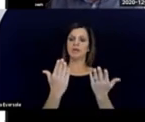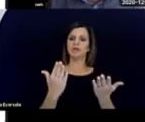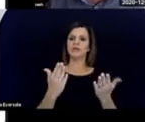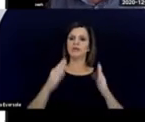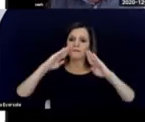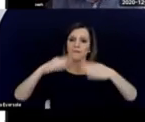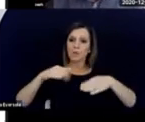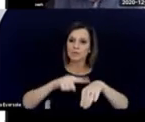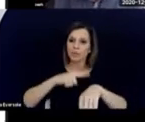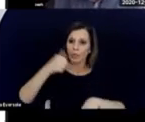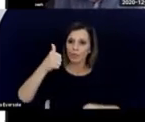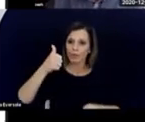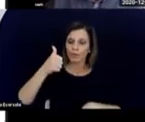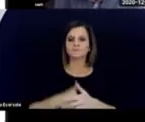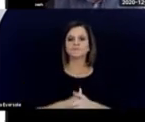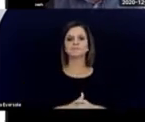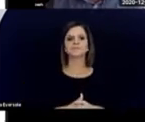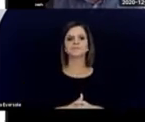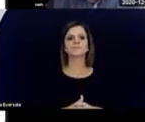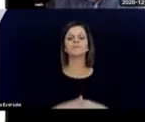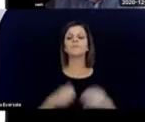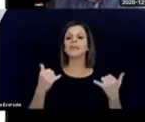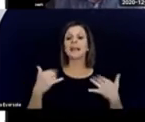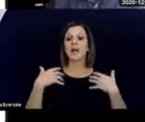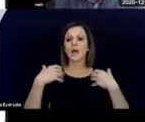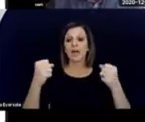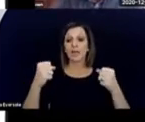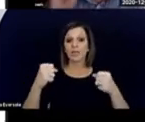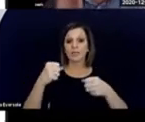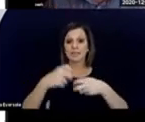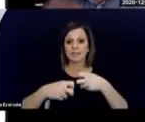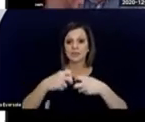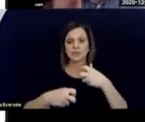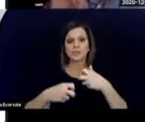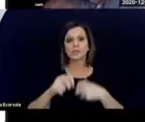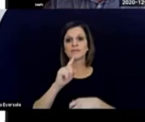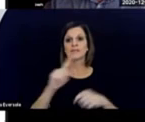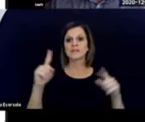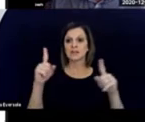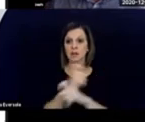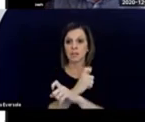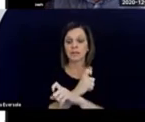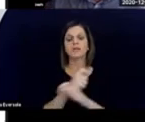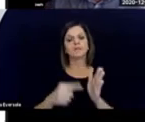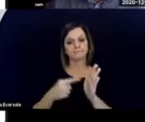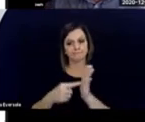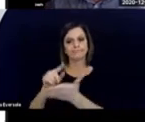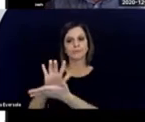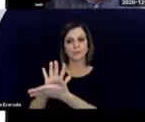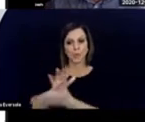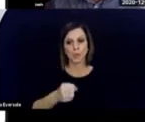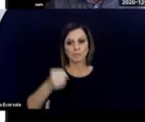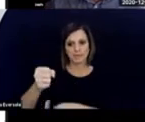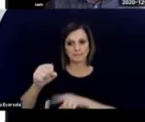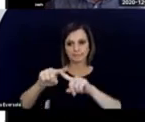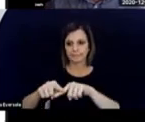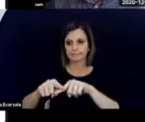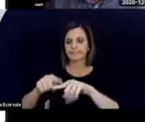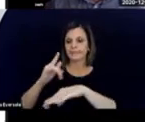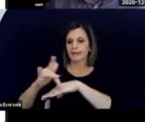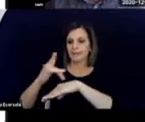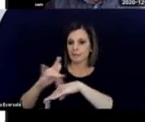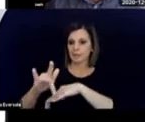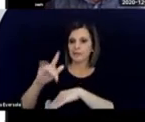Health issues. There are complex health issues. Sometimes school placement depends on the availability of